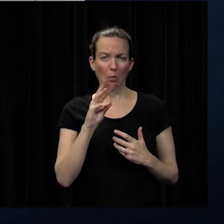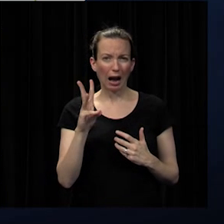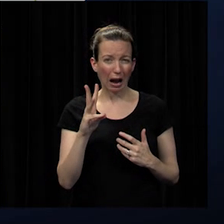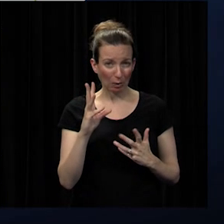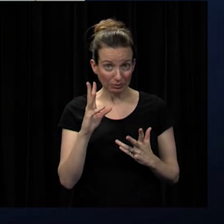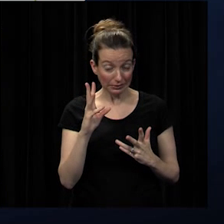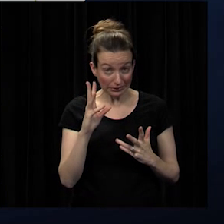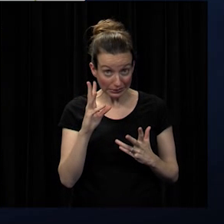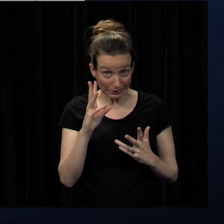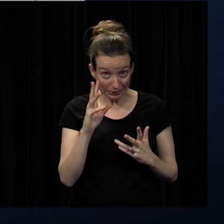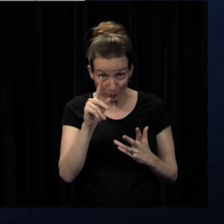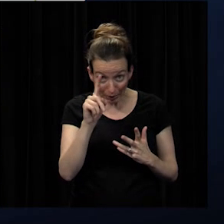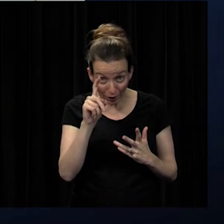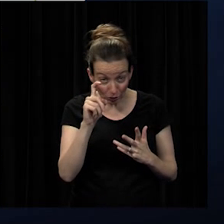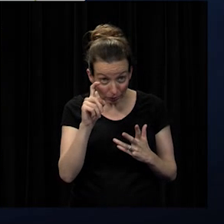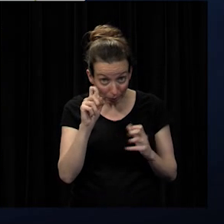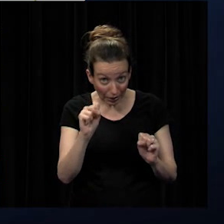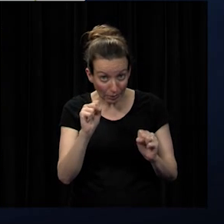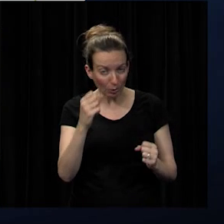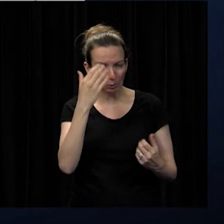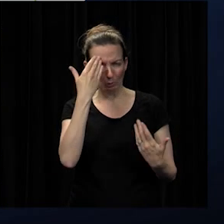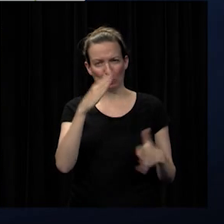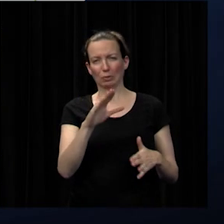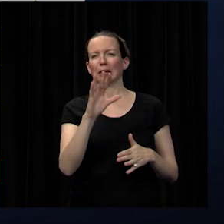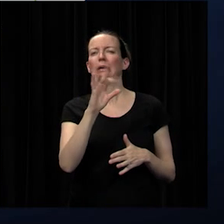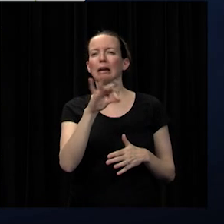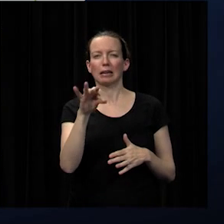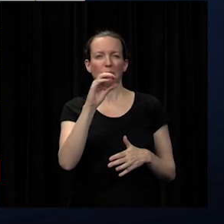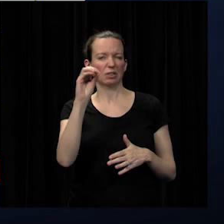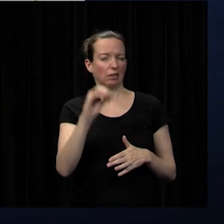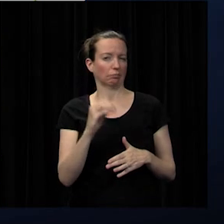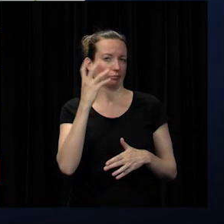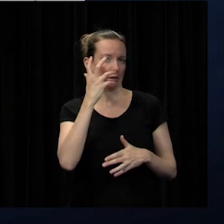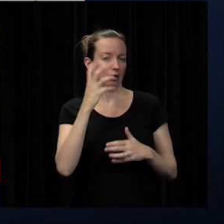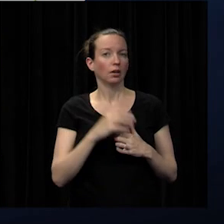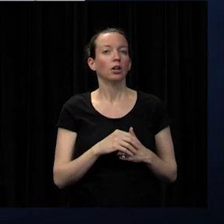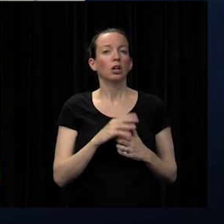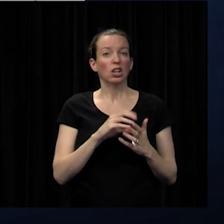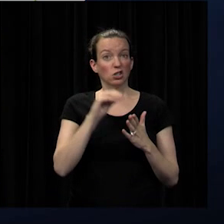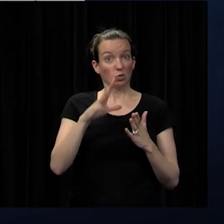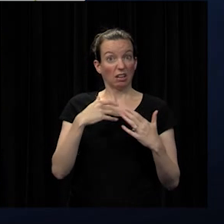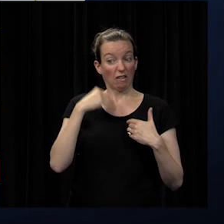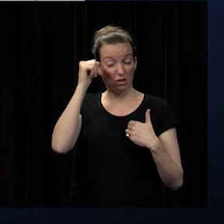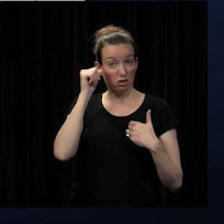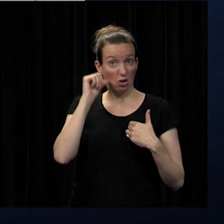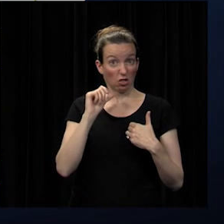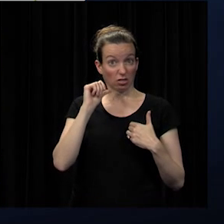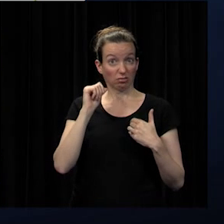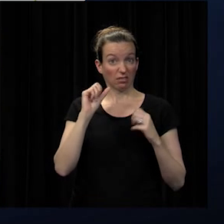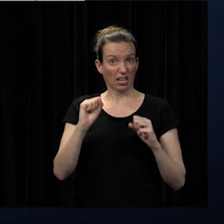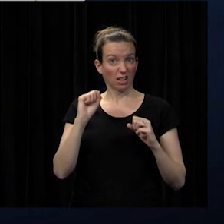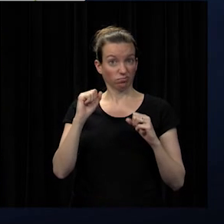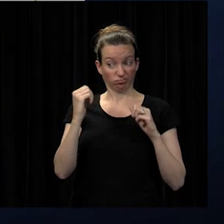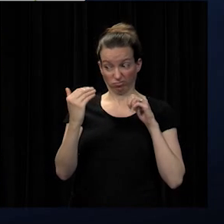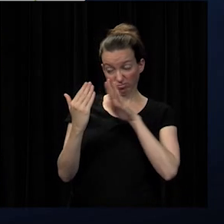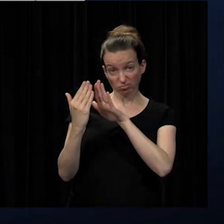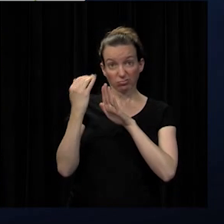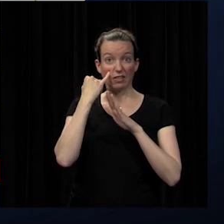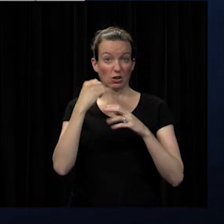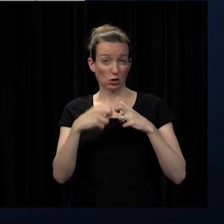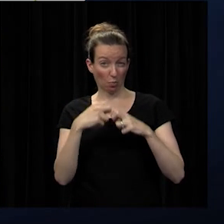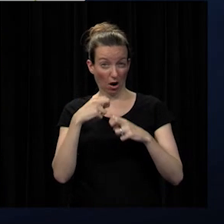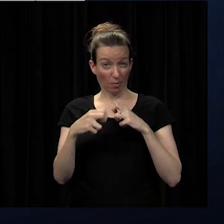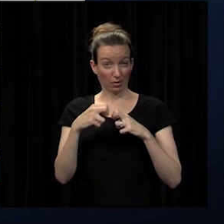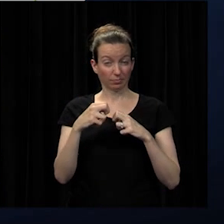higher than that and then our students has at least one adult that they can turn to if there's a problem and that's so important as well and